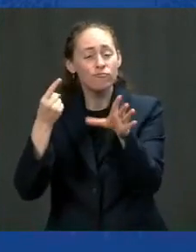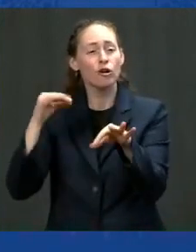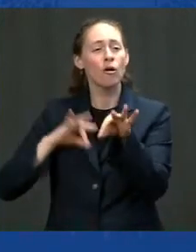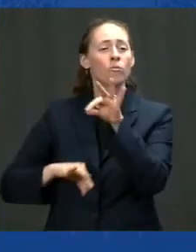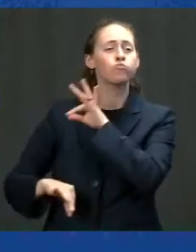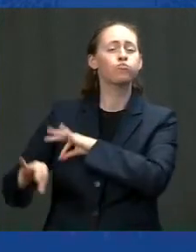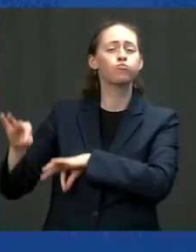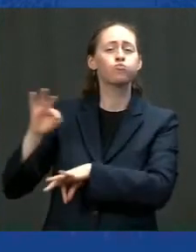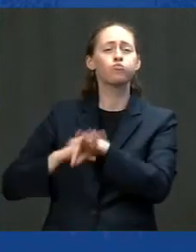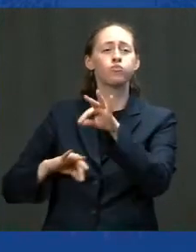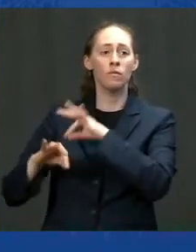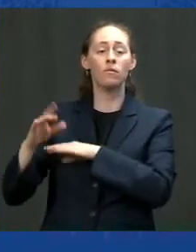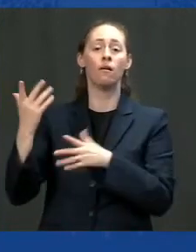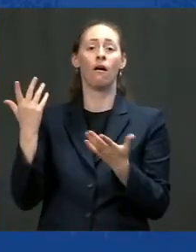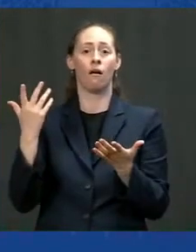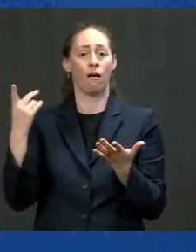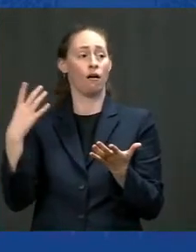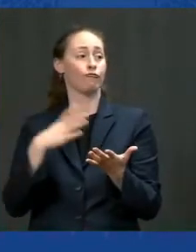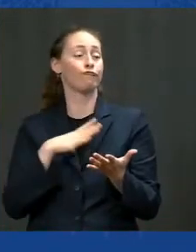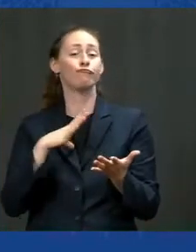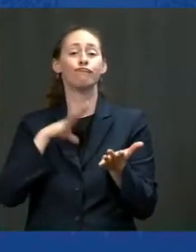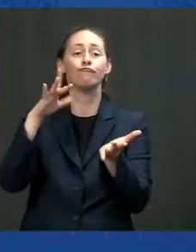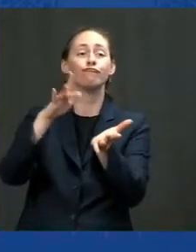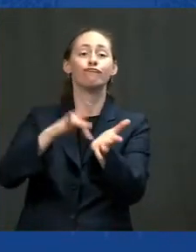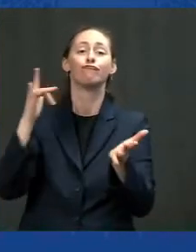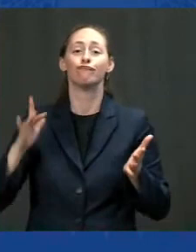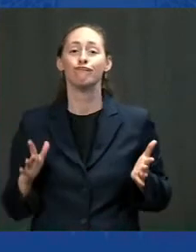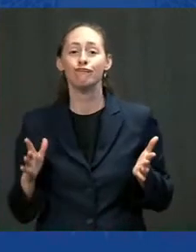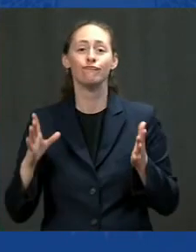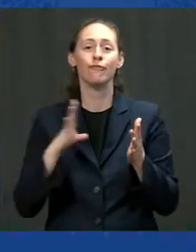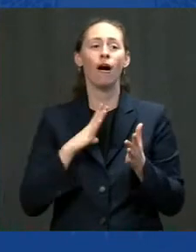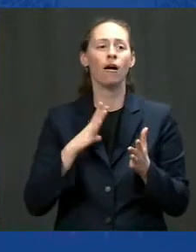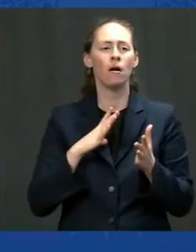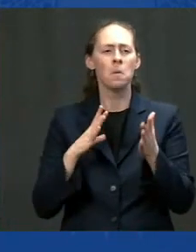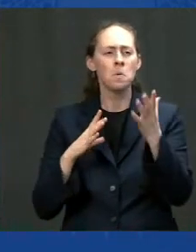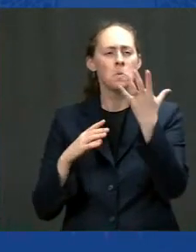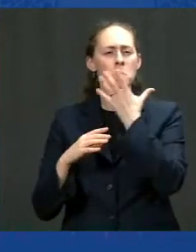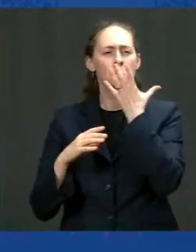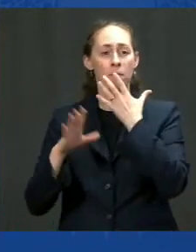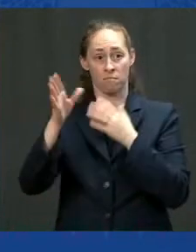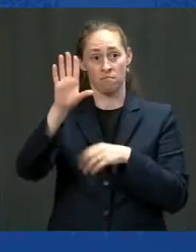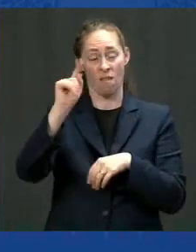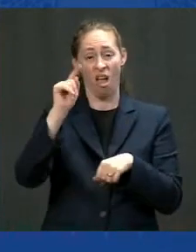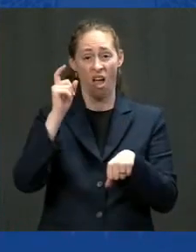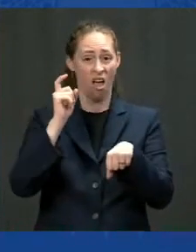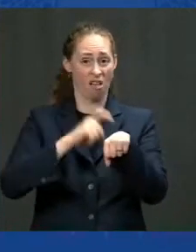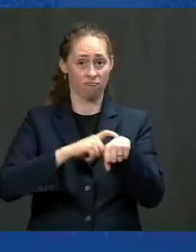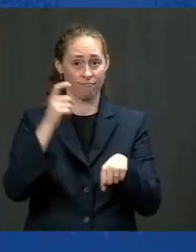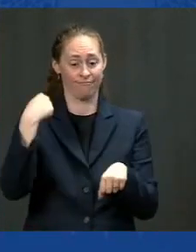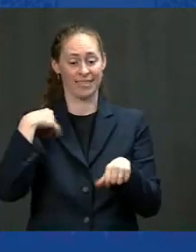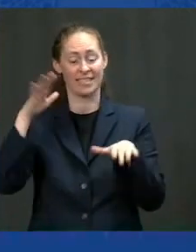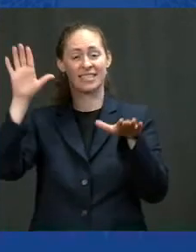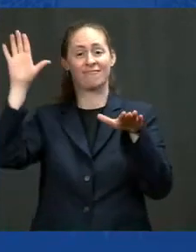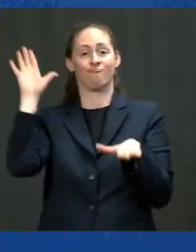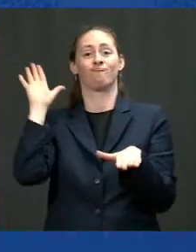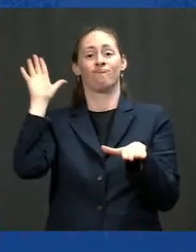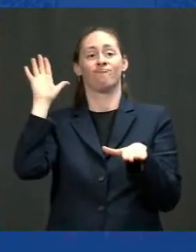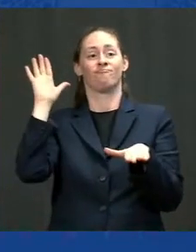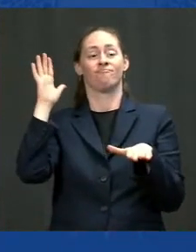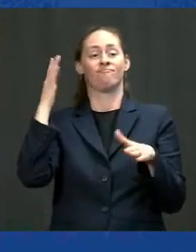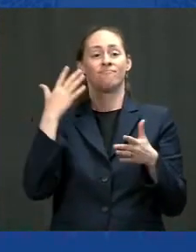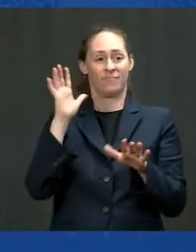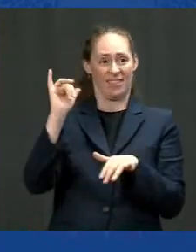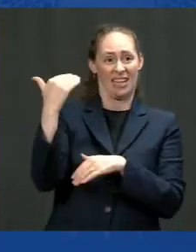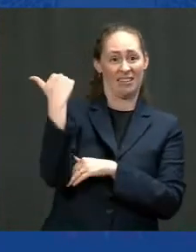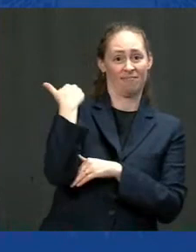complaints when i put my hand in that bible on january 20th took the oath of office i